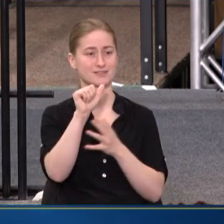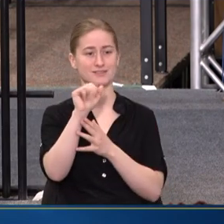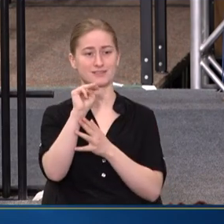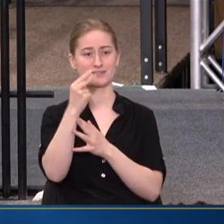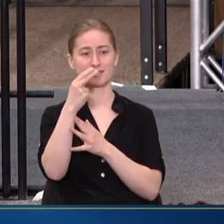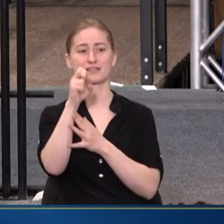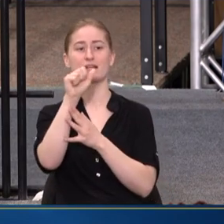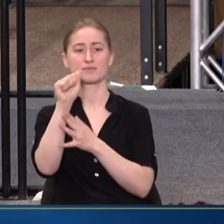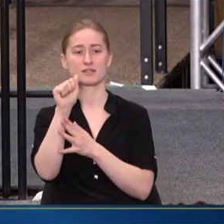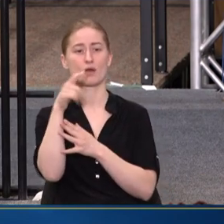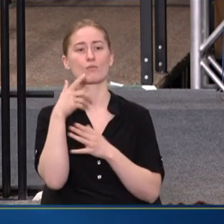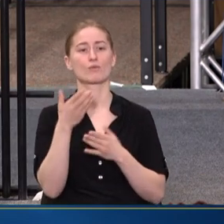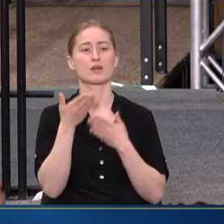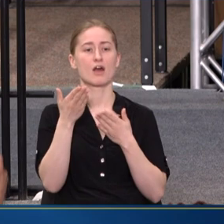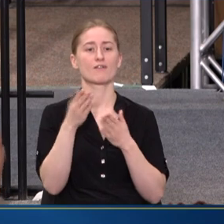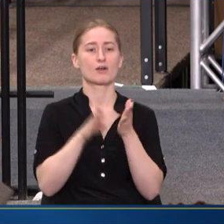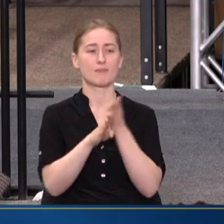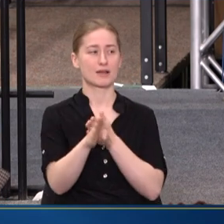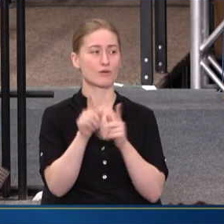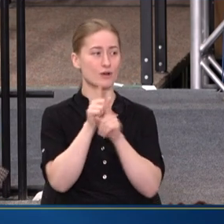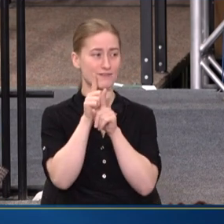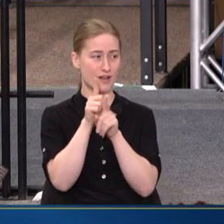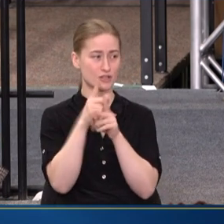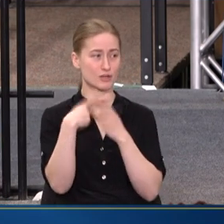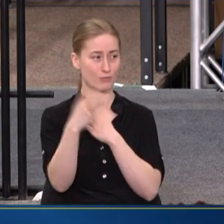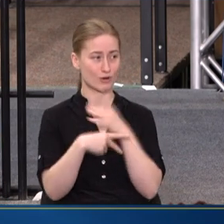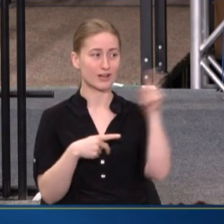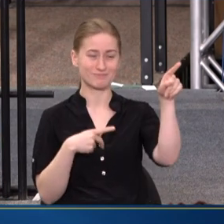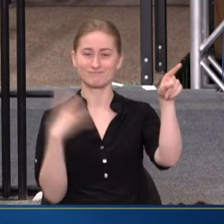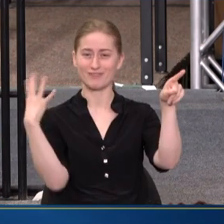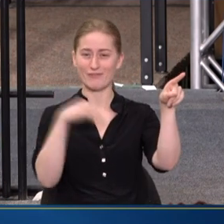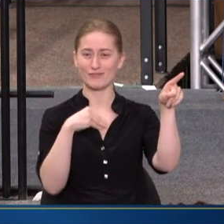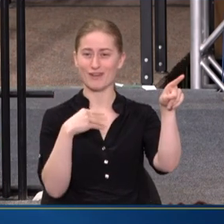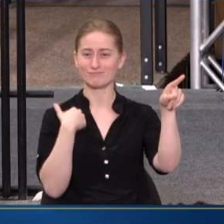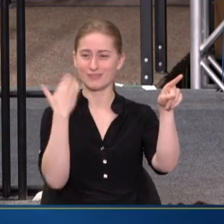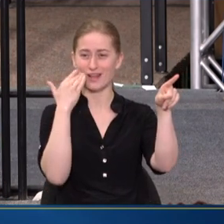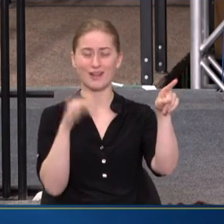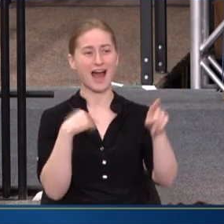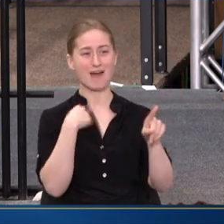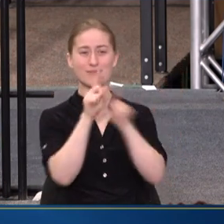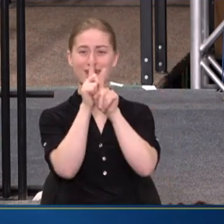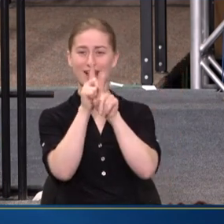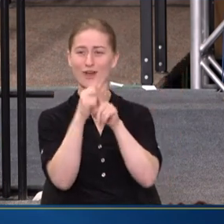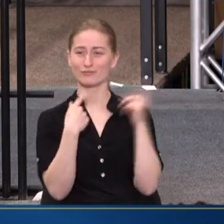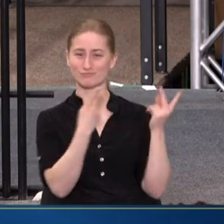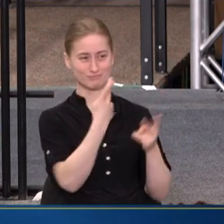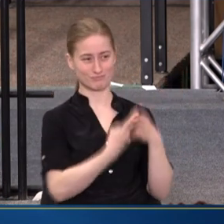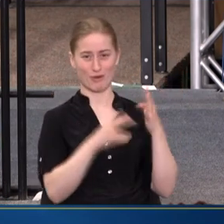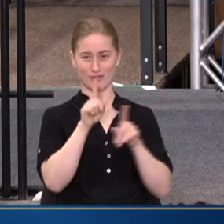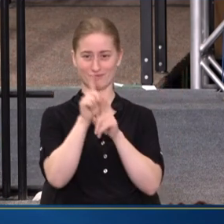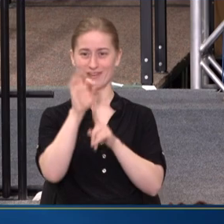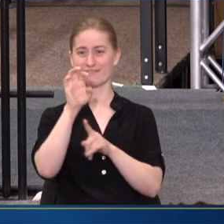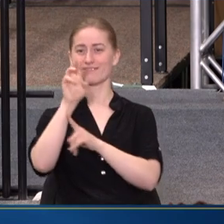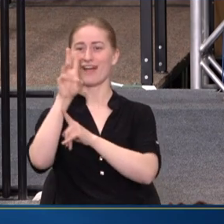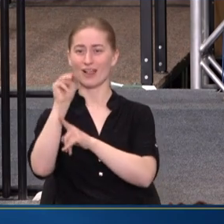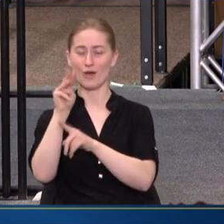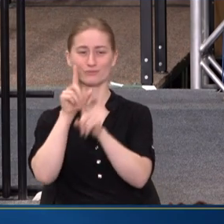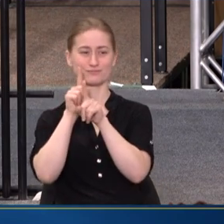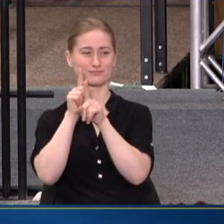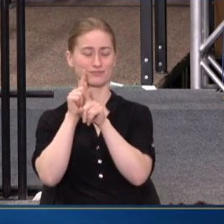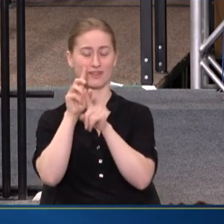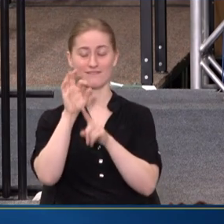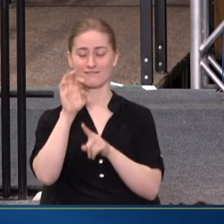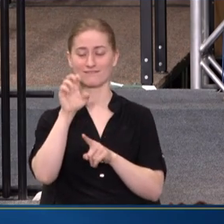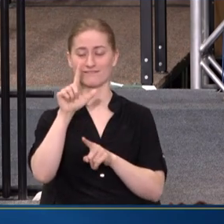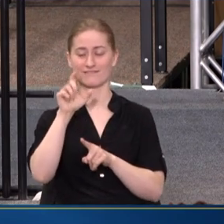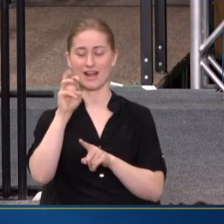MINORITY FELLOWSHIP PROGRAM. SO THAT... OH, WONDERFUL. WONDERFUL. WONDERFUL. I'M A FELLOW TOO. I'M A FELLOW. AND, YOU KNOW, IT'S JUST A